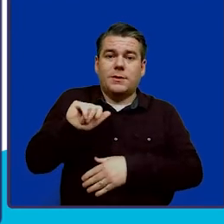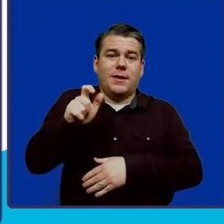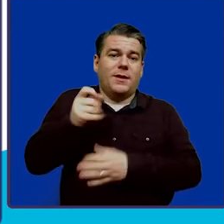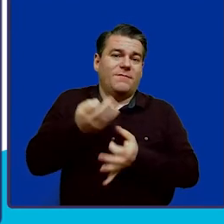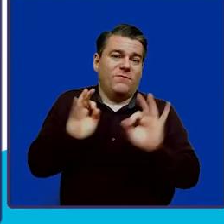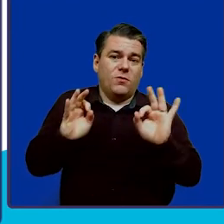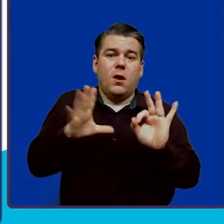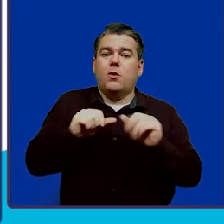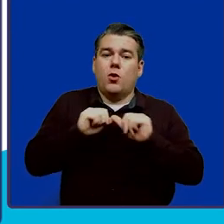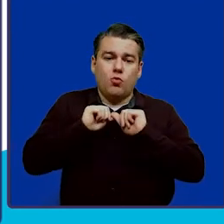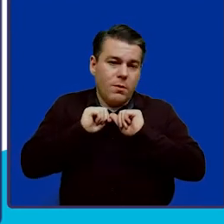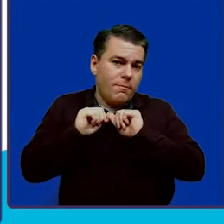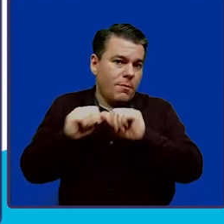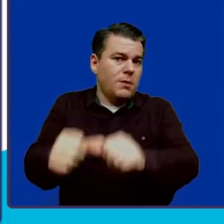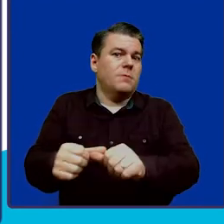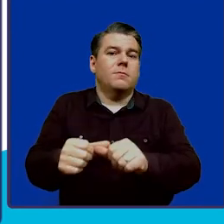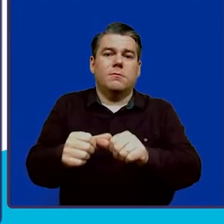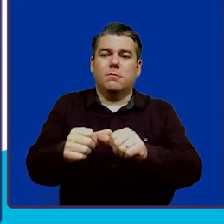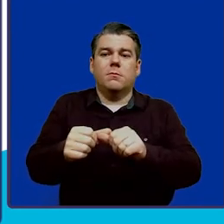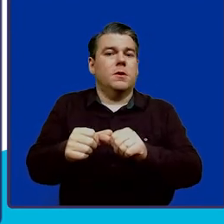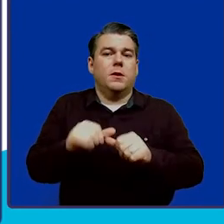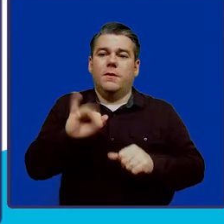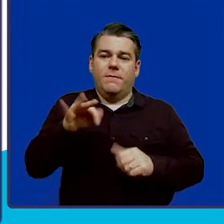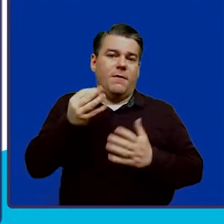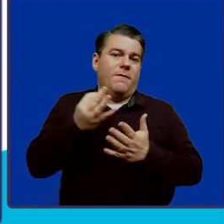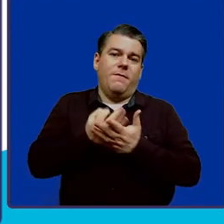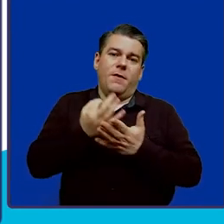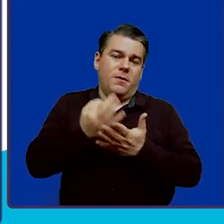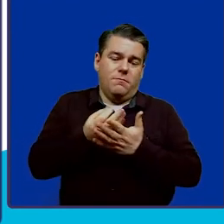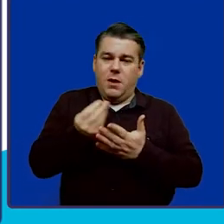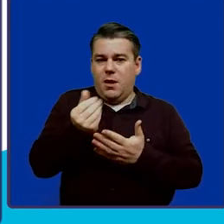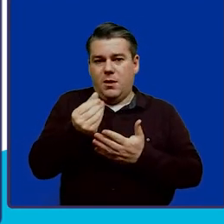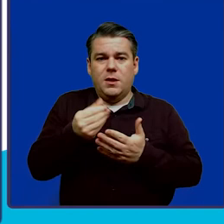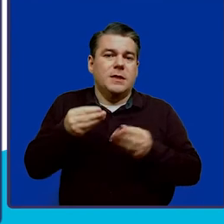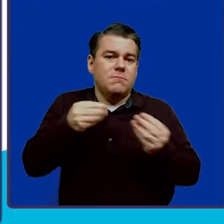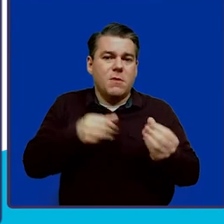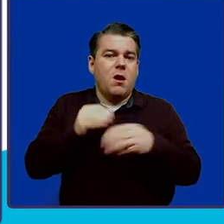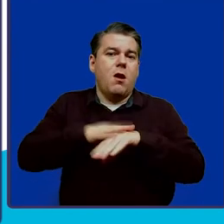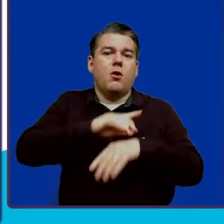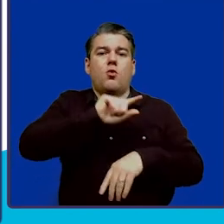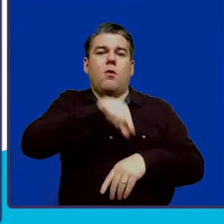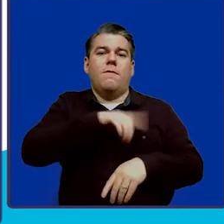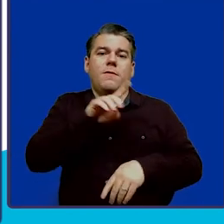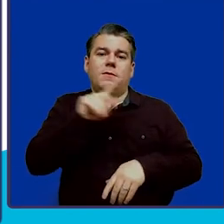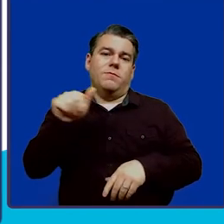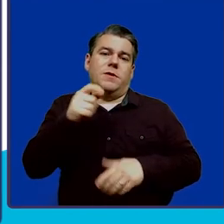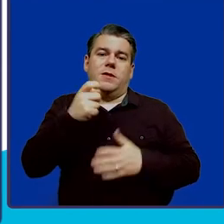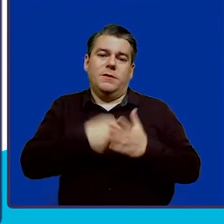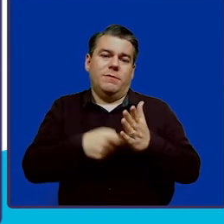and remain tax-free as long as the funds are spent on qualified disability expenses.